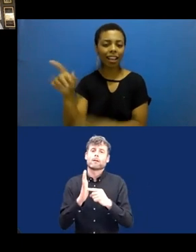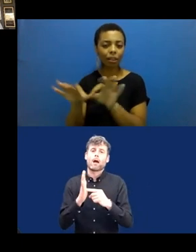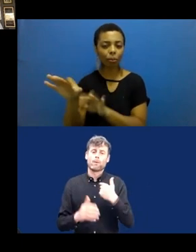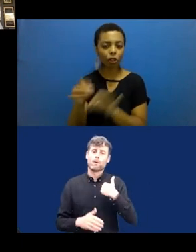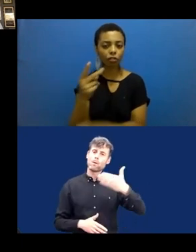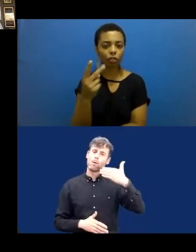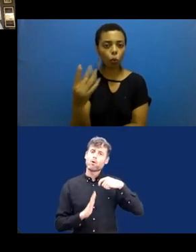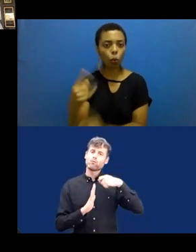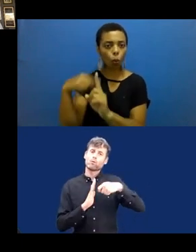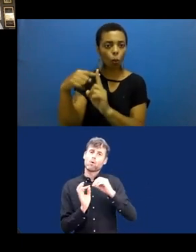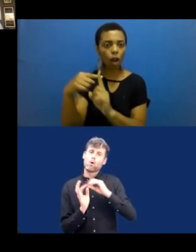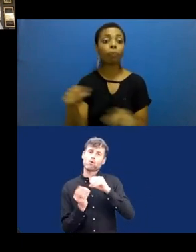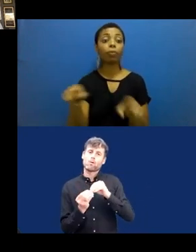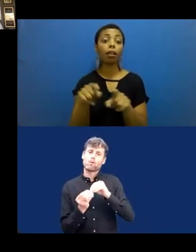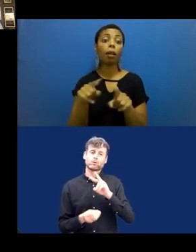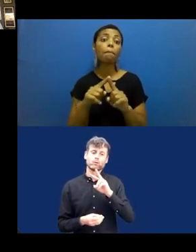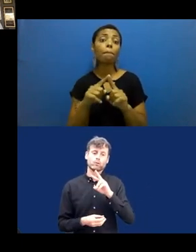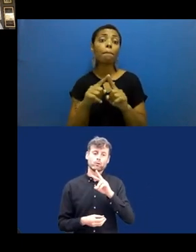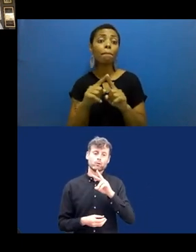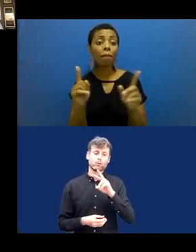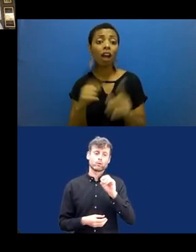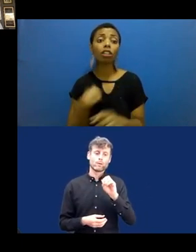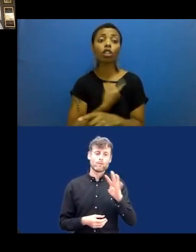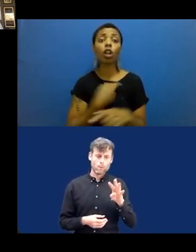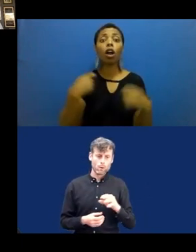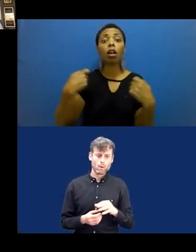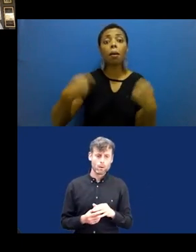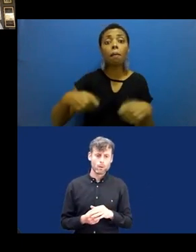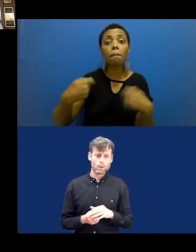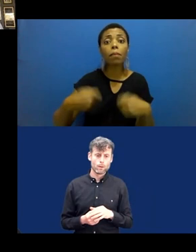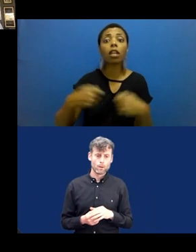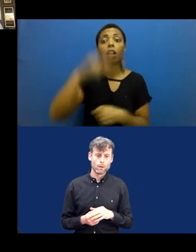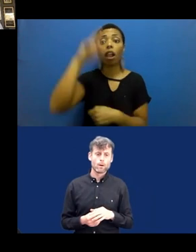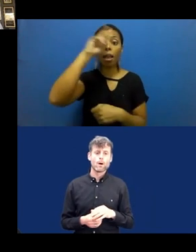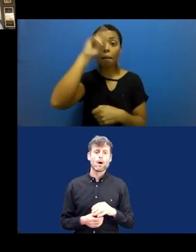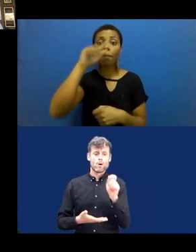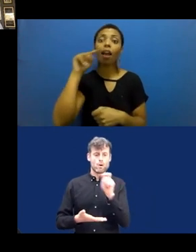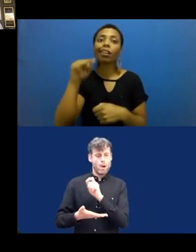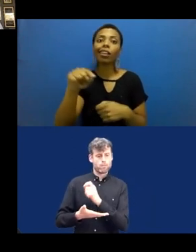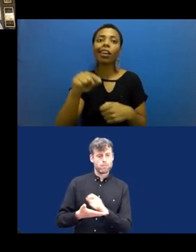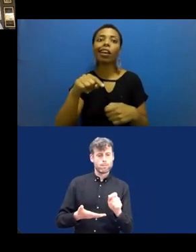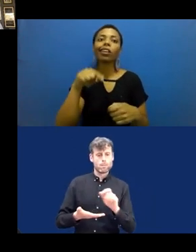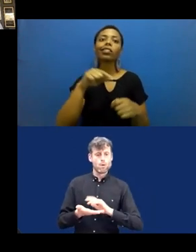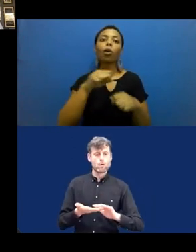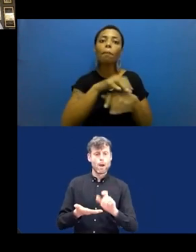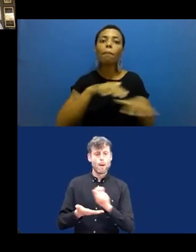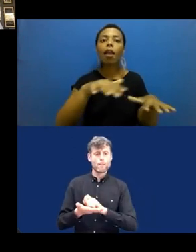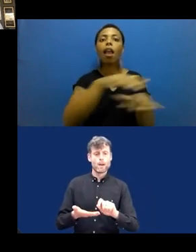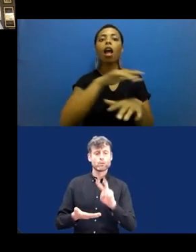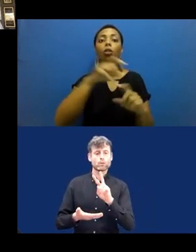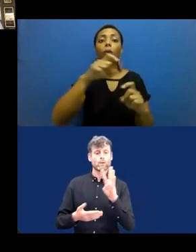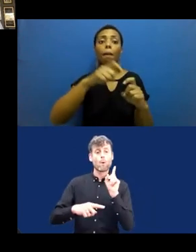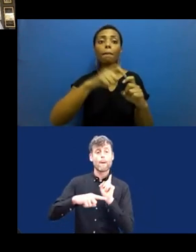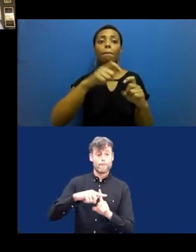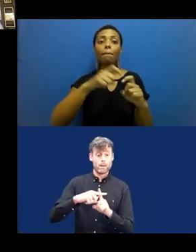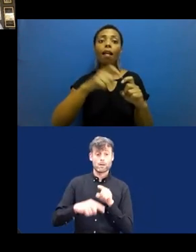we need to remember that being a medical market, being on the medical market, which seems to